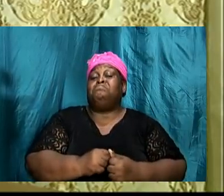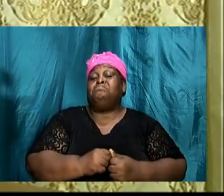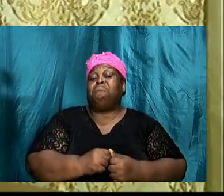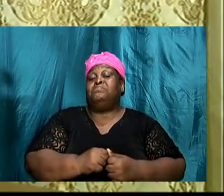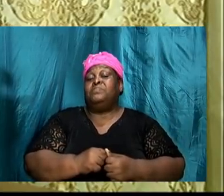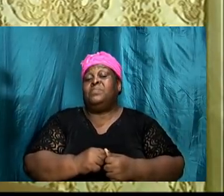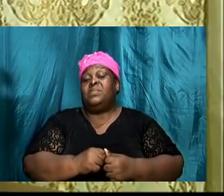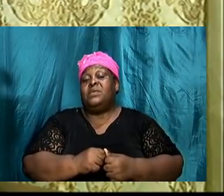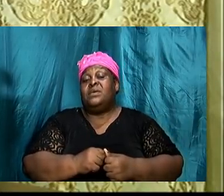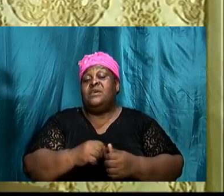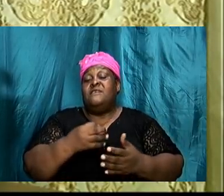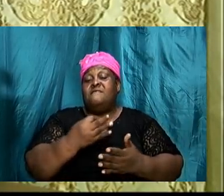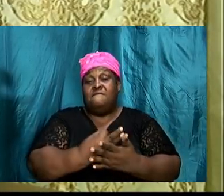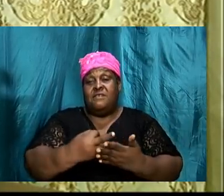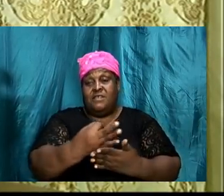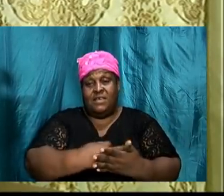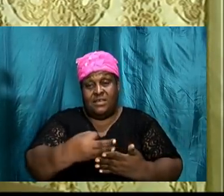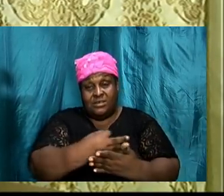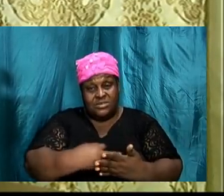financially